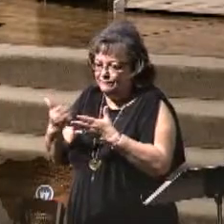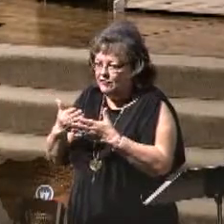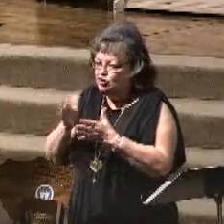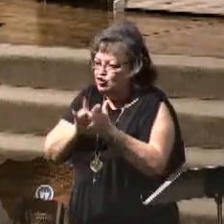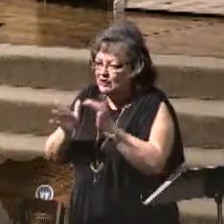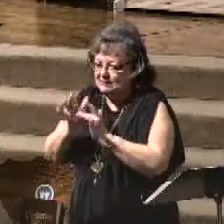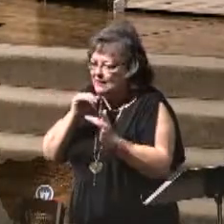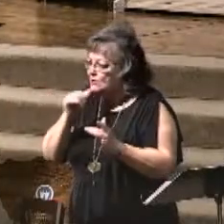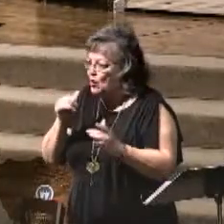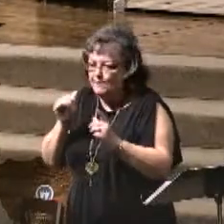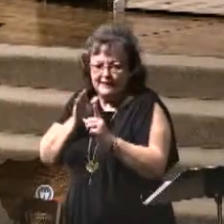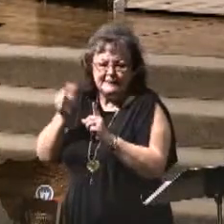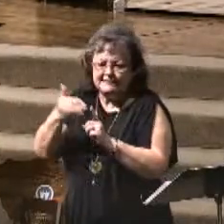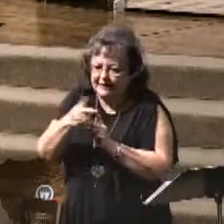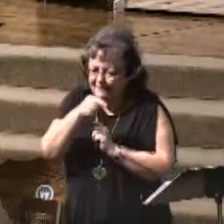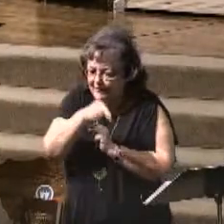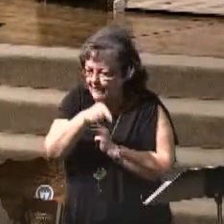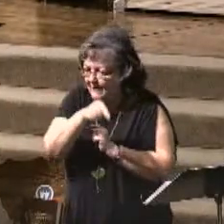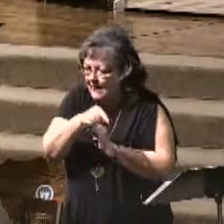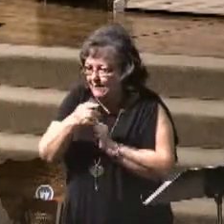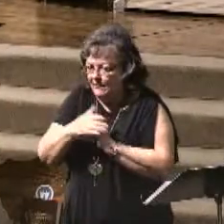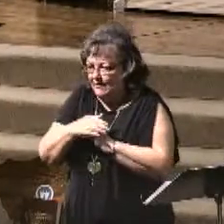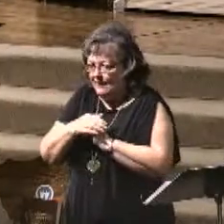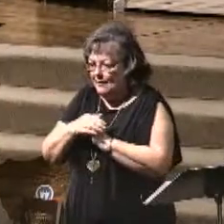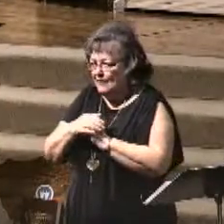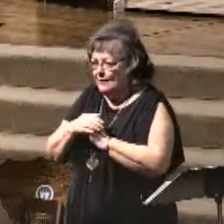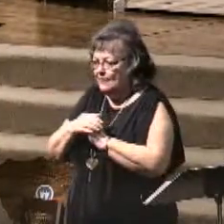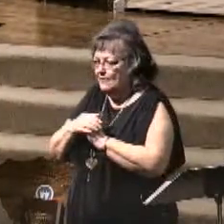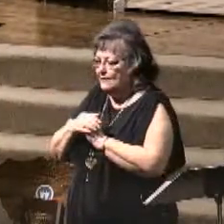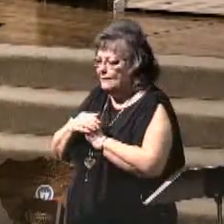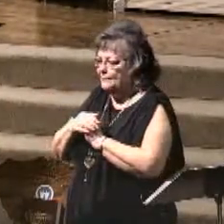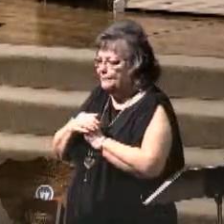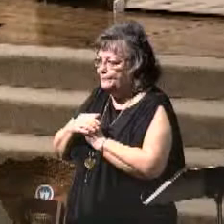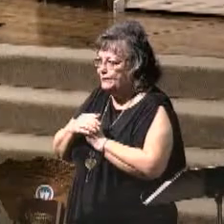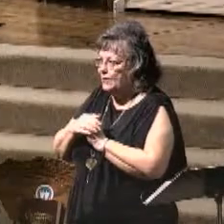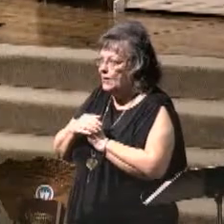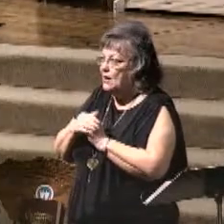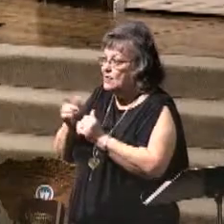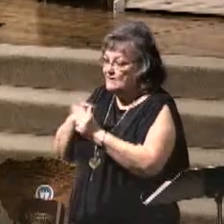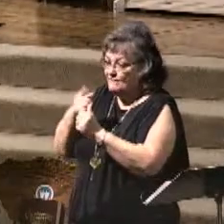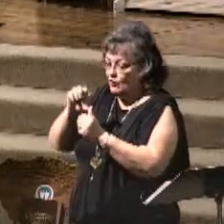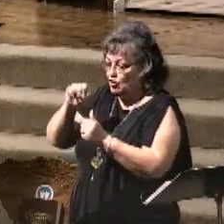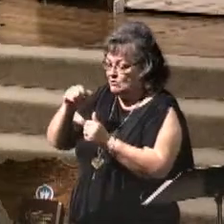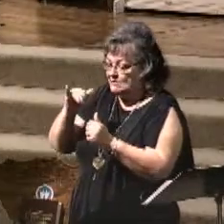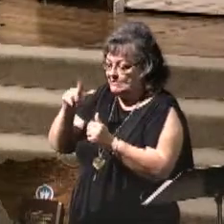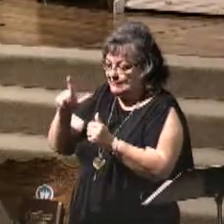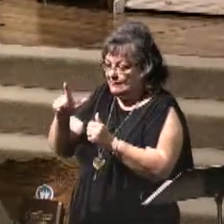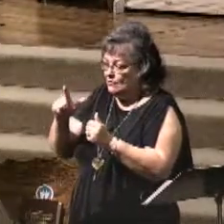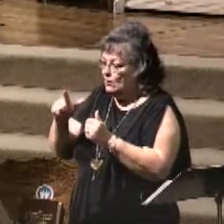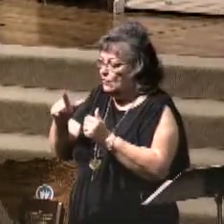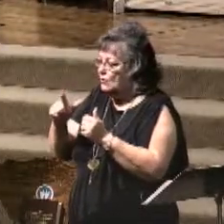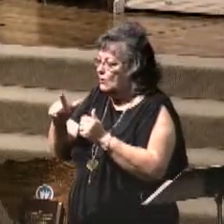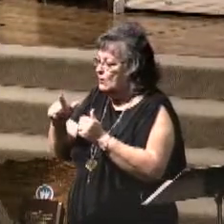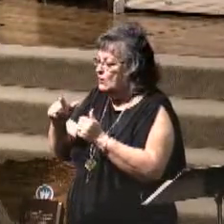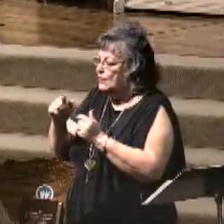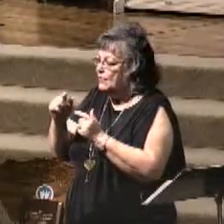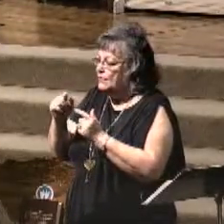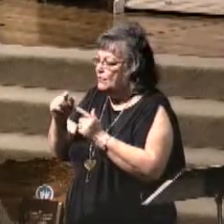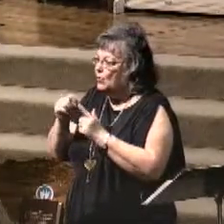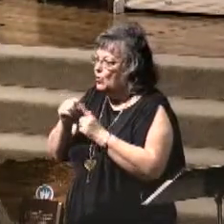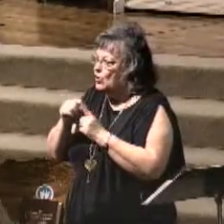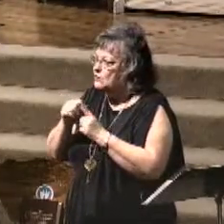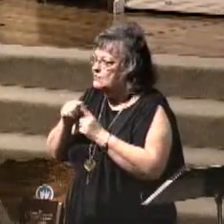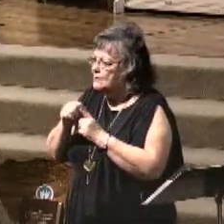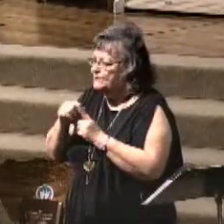don't be deceived, because here in this first seal, if you're jotting down something, I'm going to ask you to jot down these words. begin with the letter D.